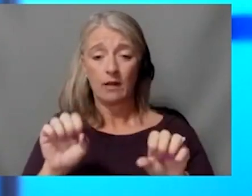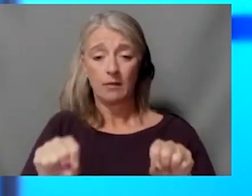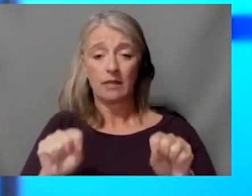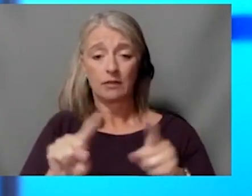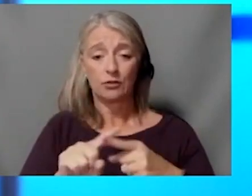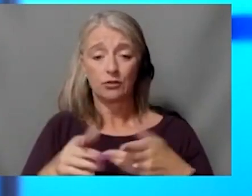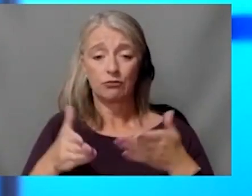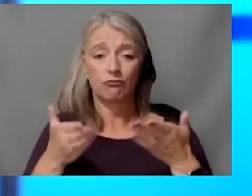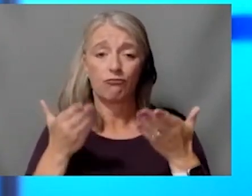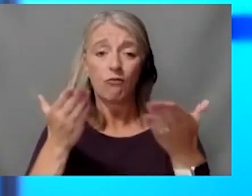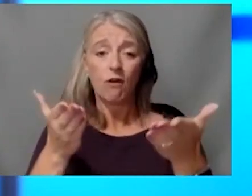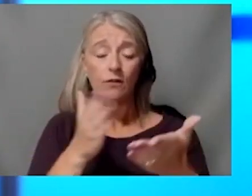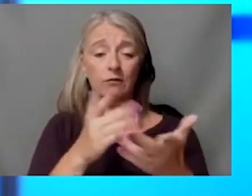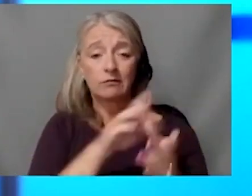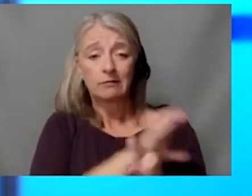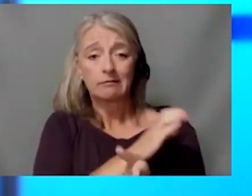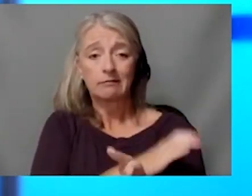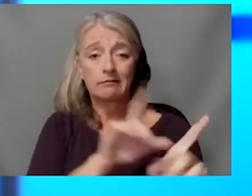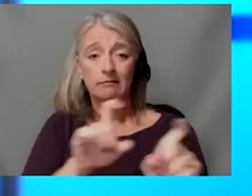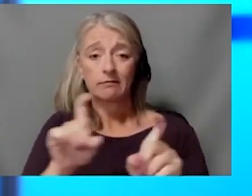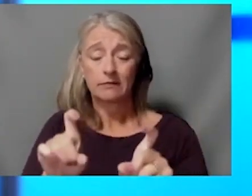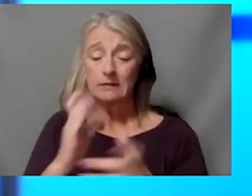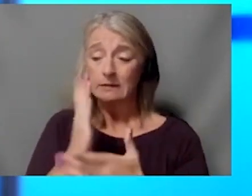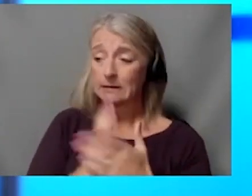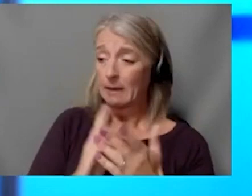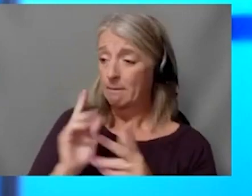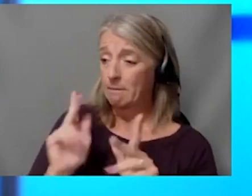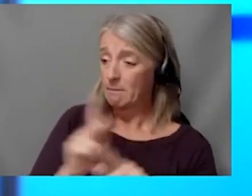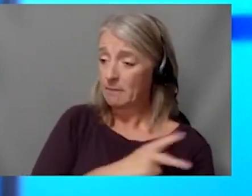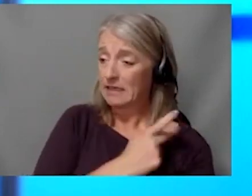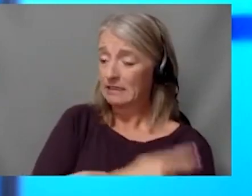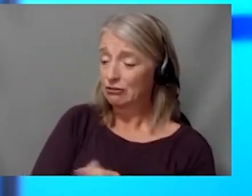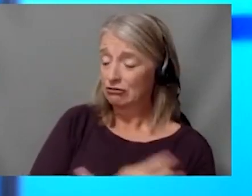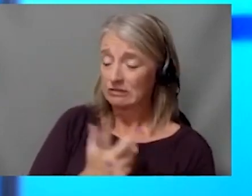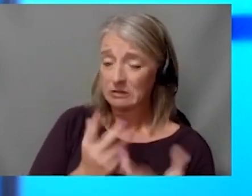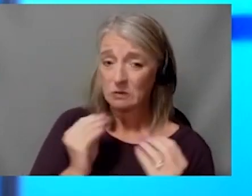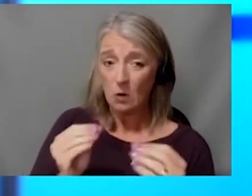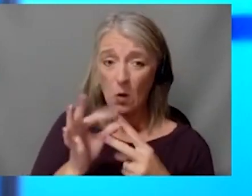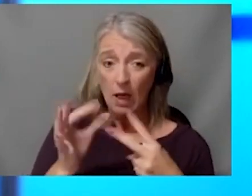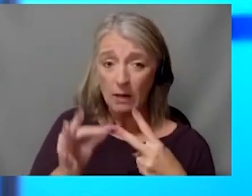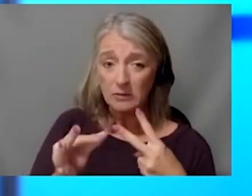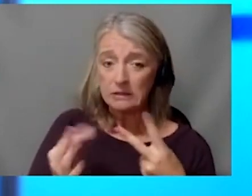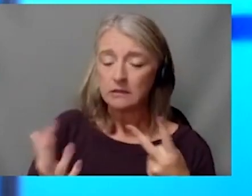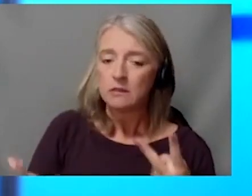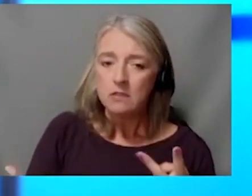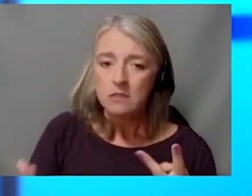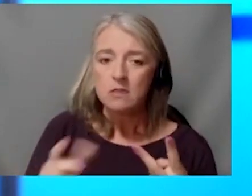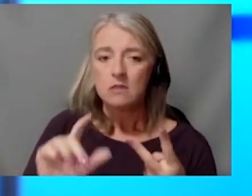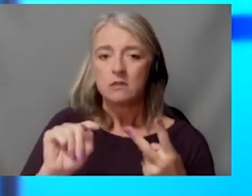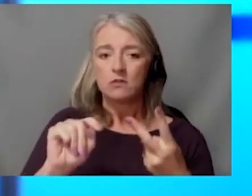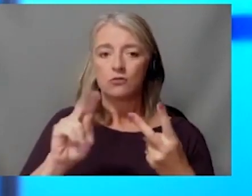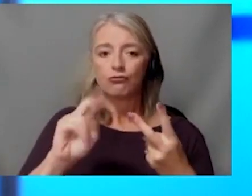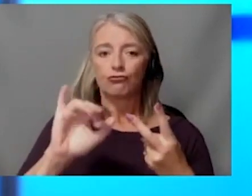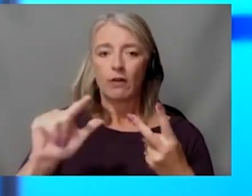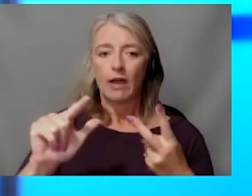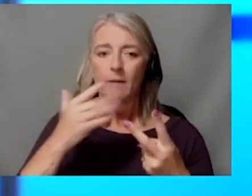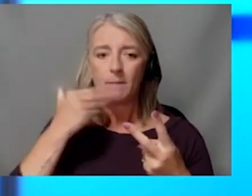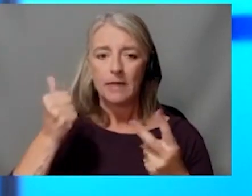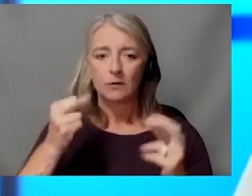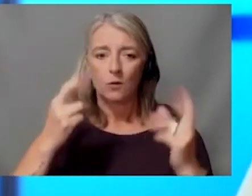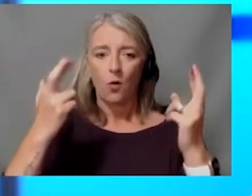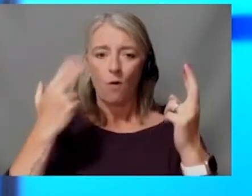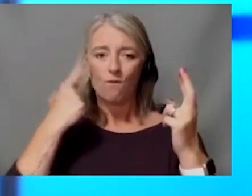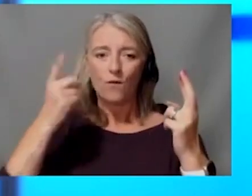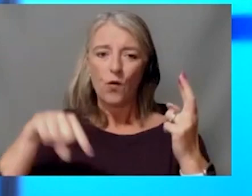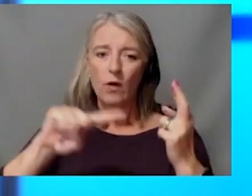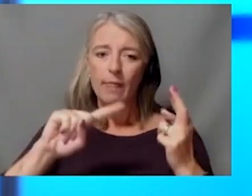also for some patients, the only hope they have because they've run out of standard options and trials is the best hope for them. And I'll also sort of just add